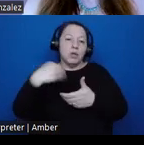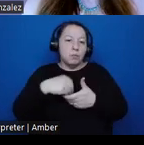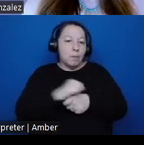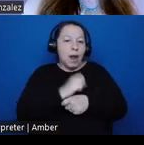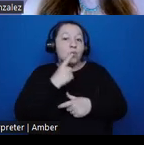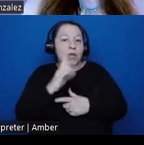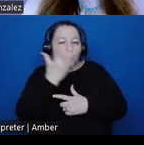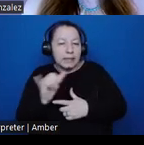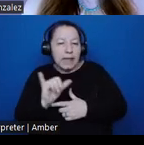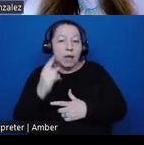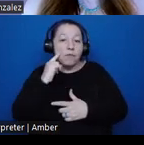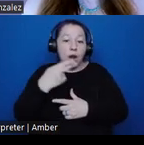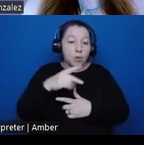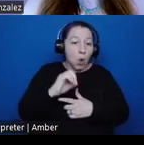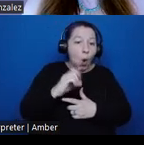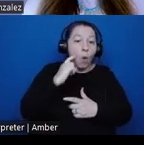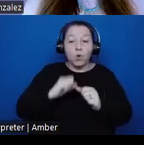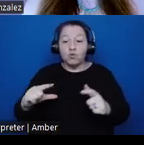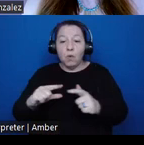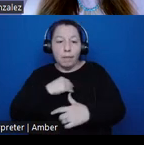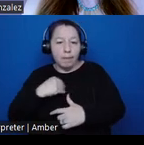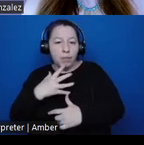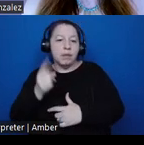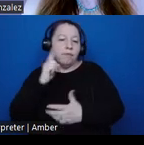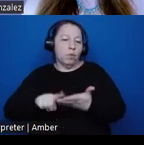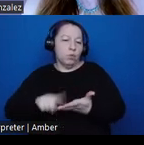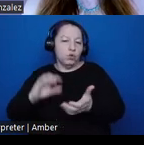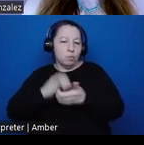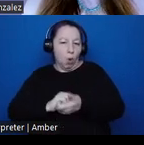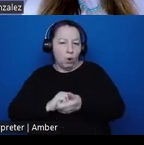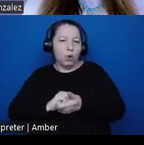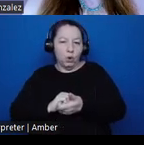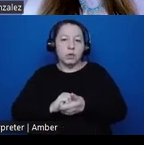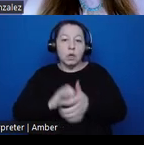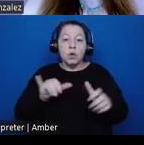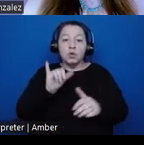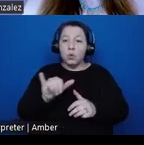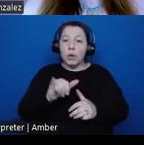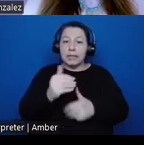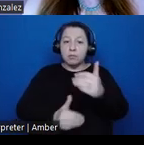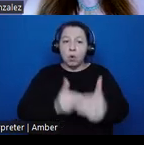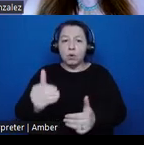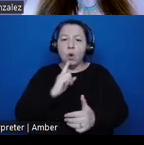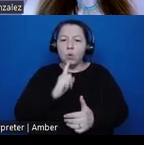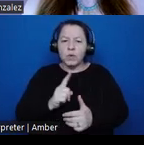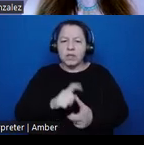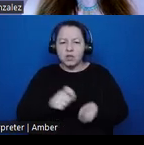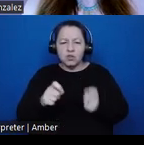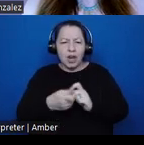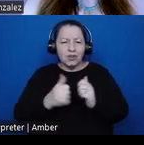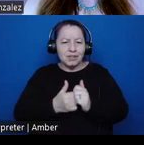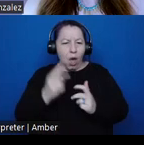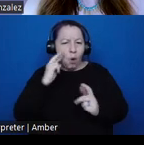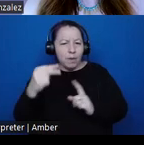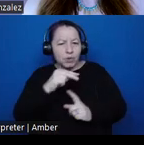for tribal members and for research partners. In so doing this protocol reframes research as a tribally lead